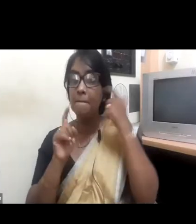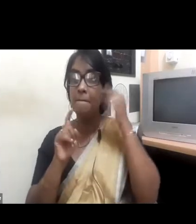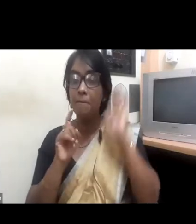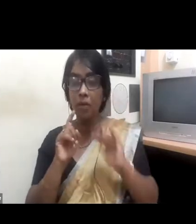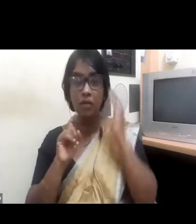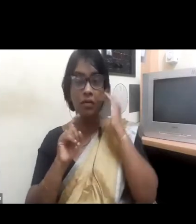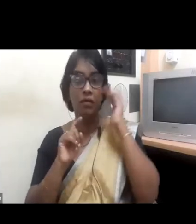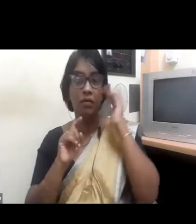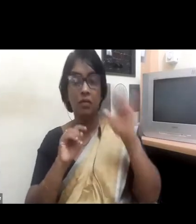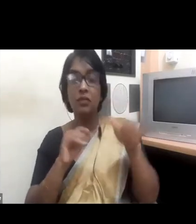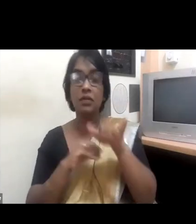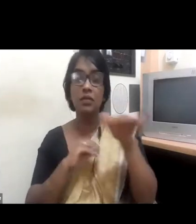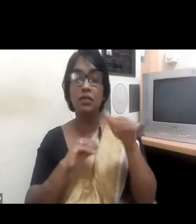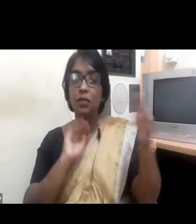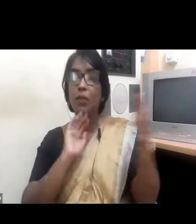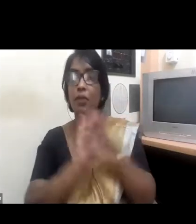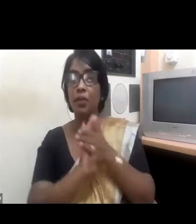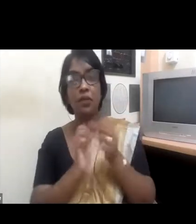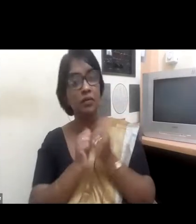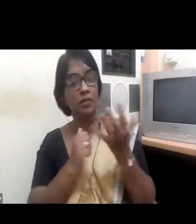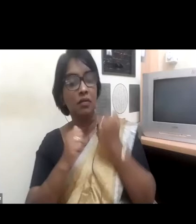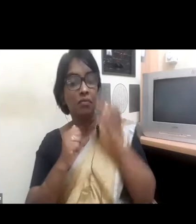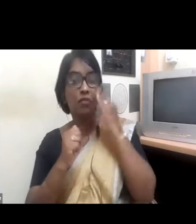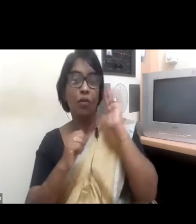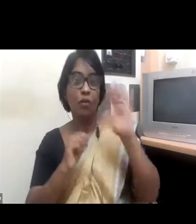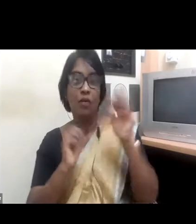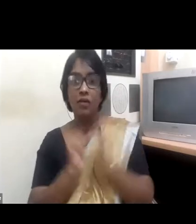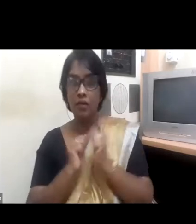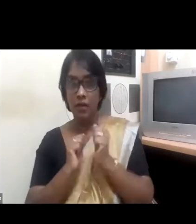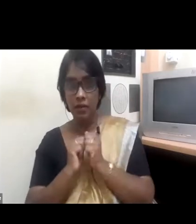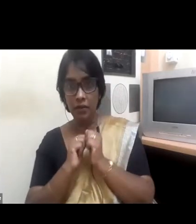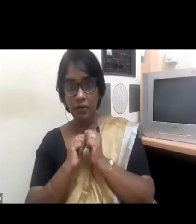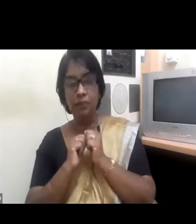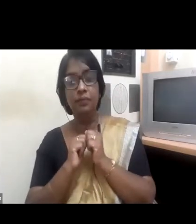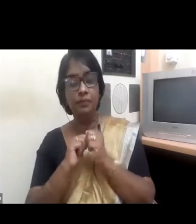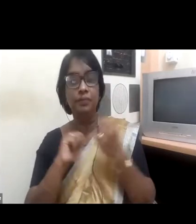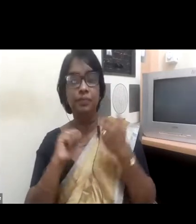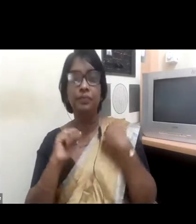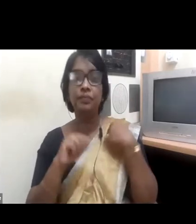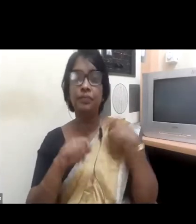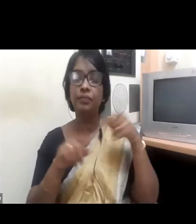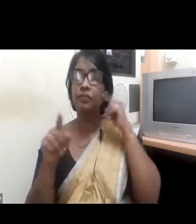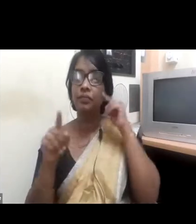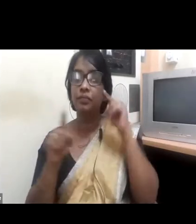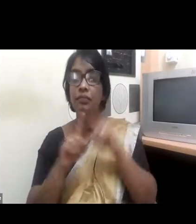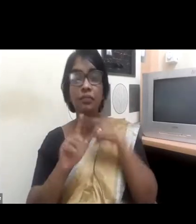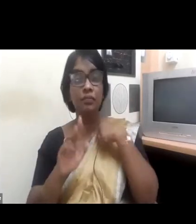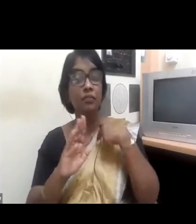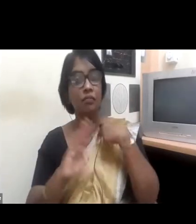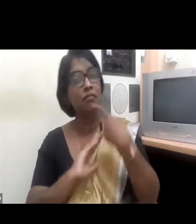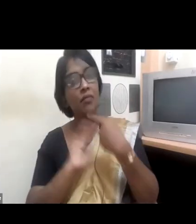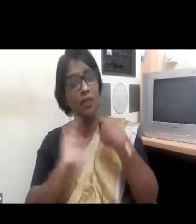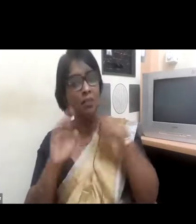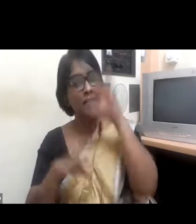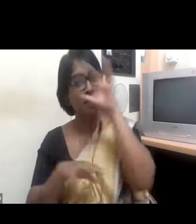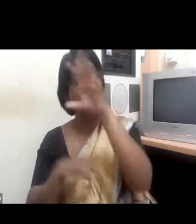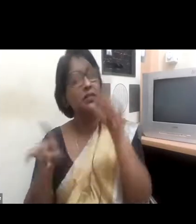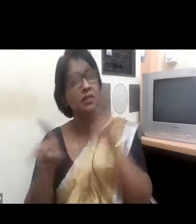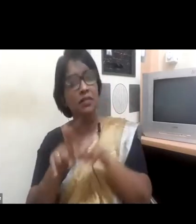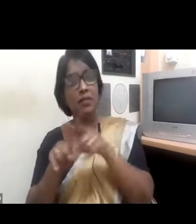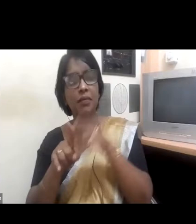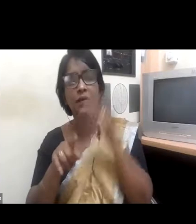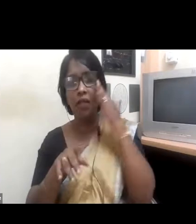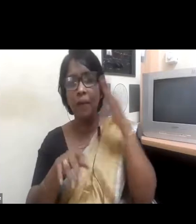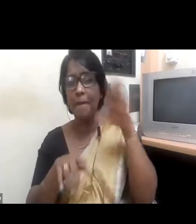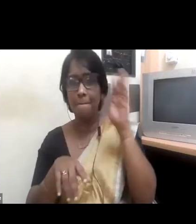very much, I'm from the UK, it's very strong in my own country too, this expectation that really in the end of the day, it's women that carry all